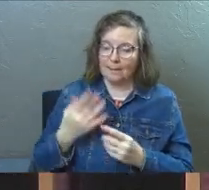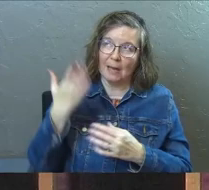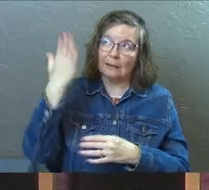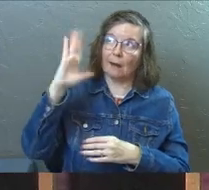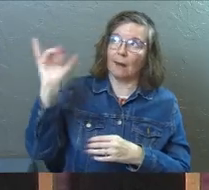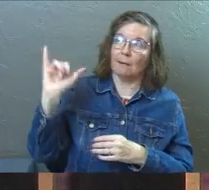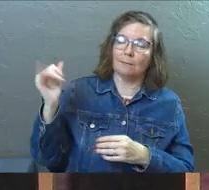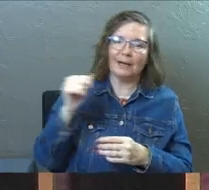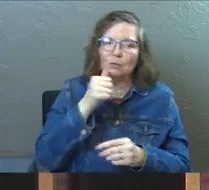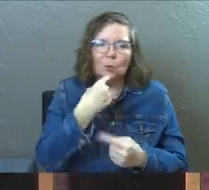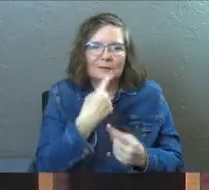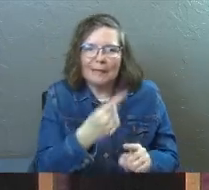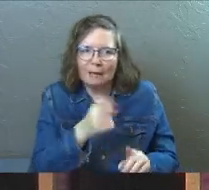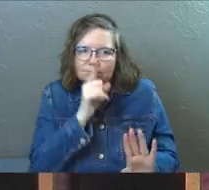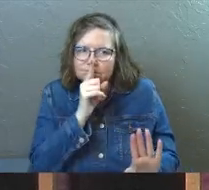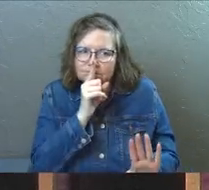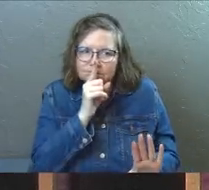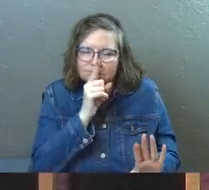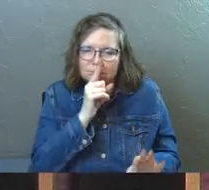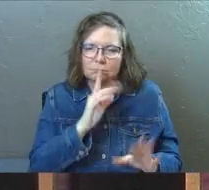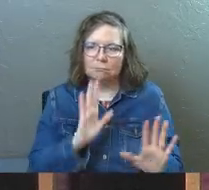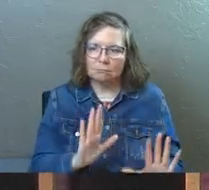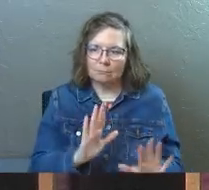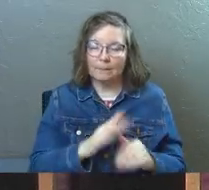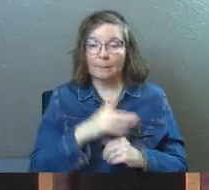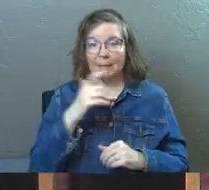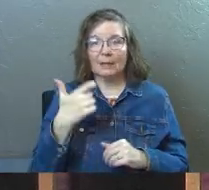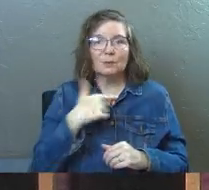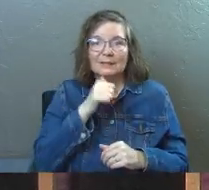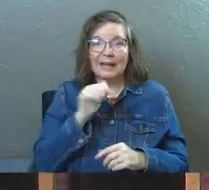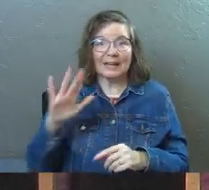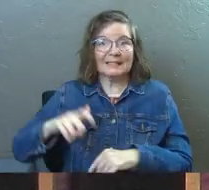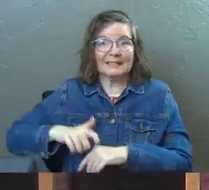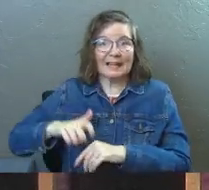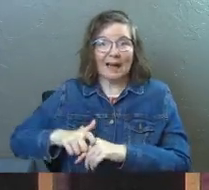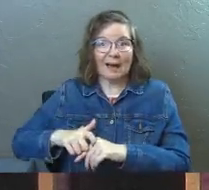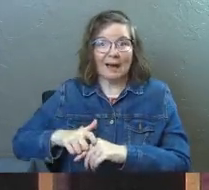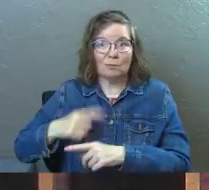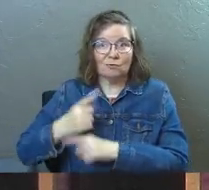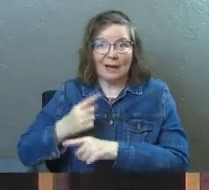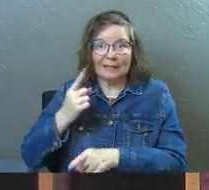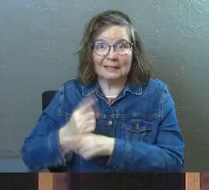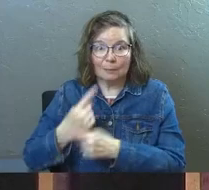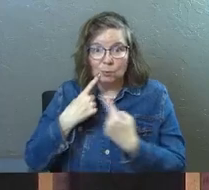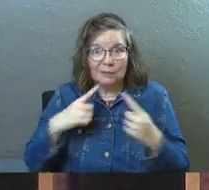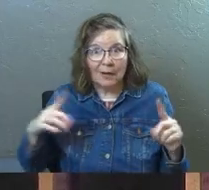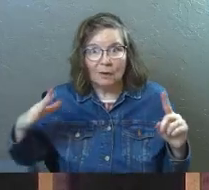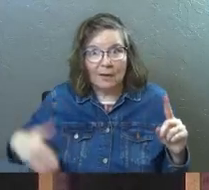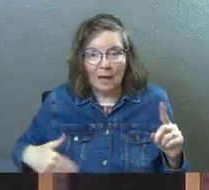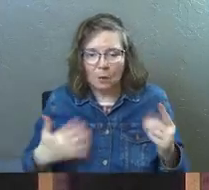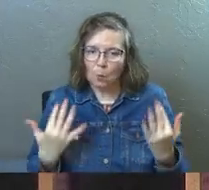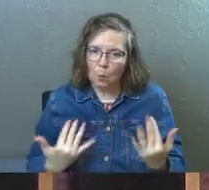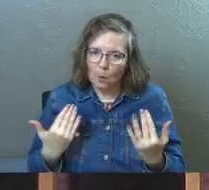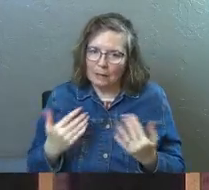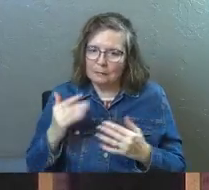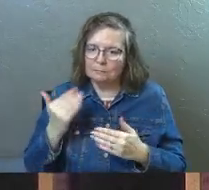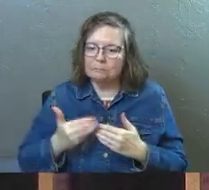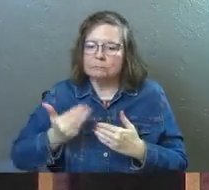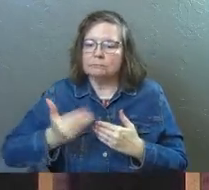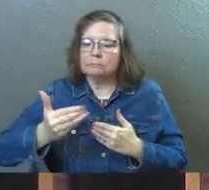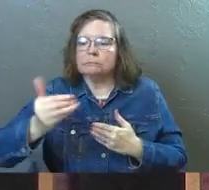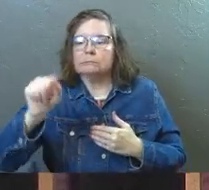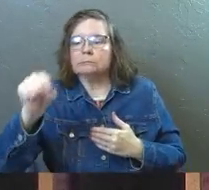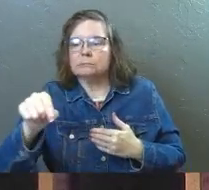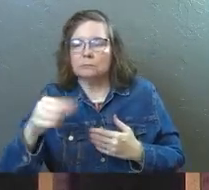divinity, but please don't tell anybody else I told you this because it was not his time yet. He was constantly saying, it's not my time yet. And he was slowing the ministry